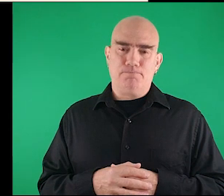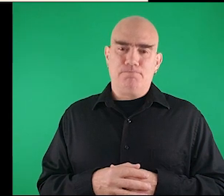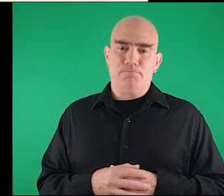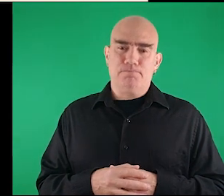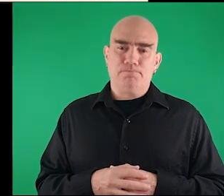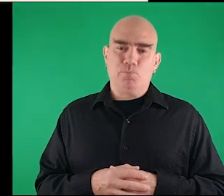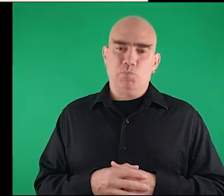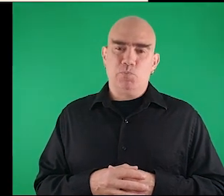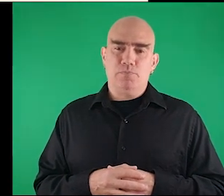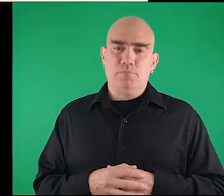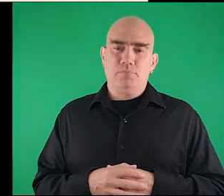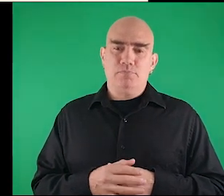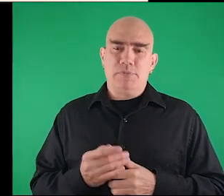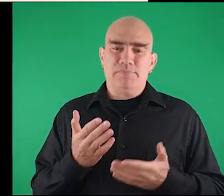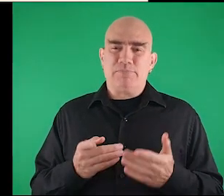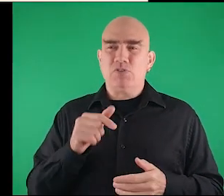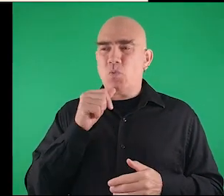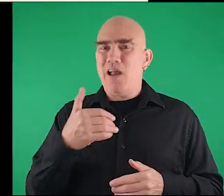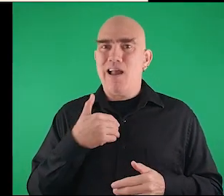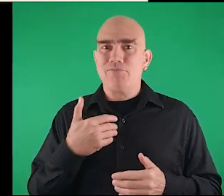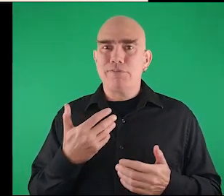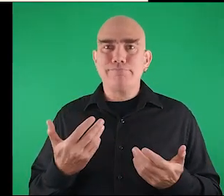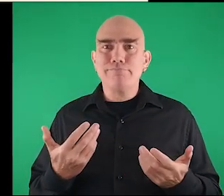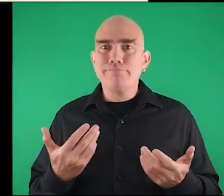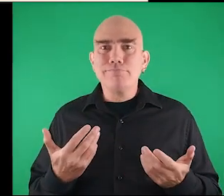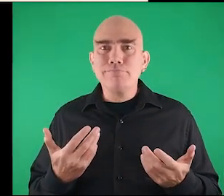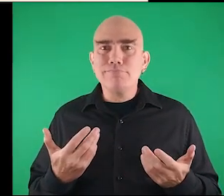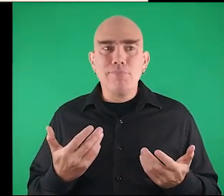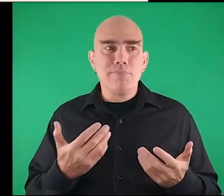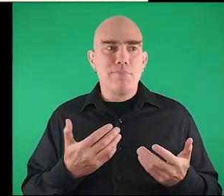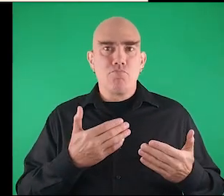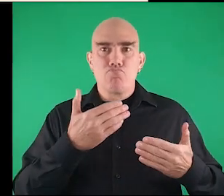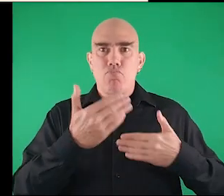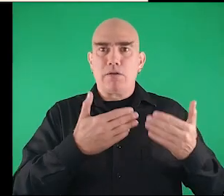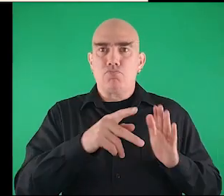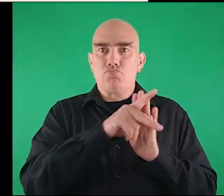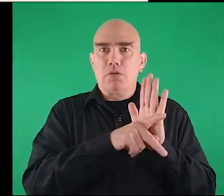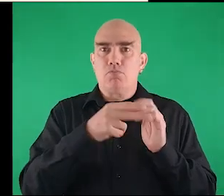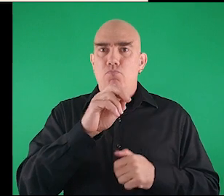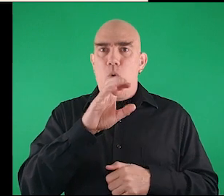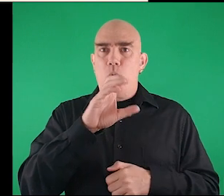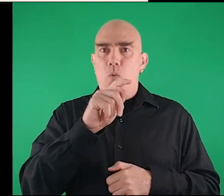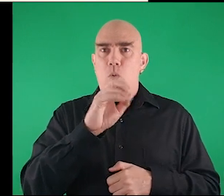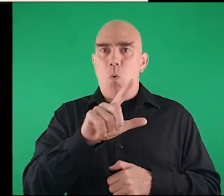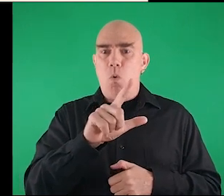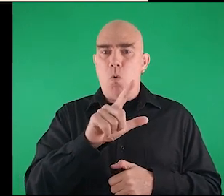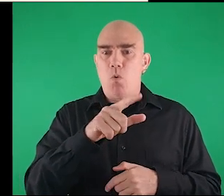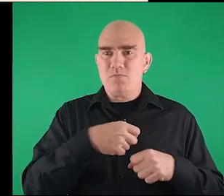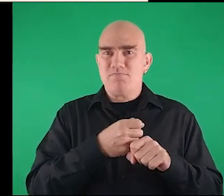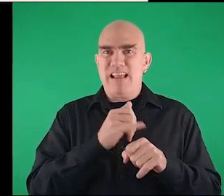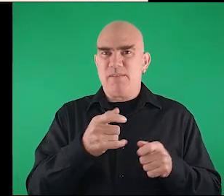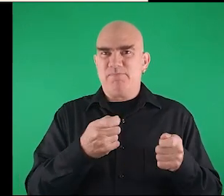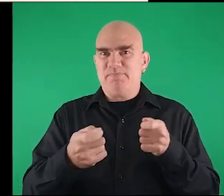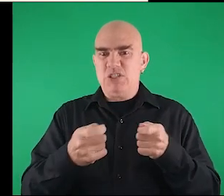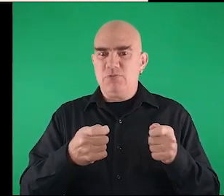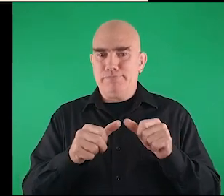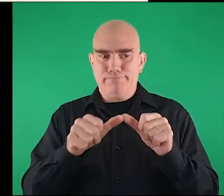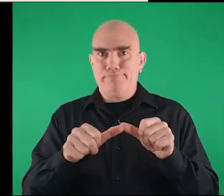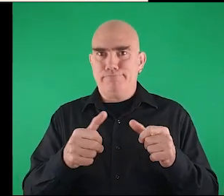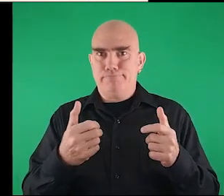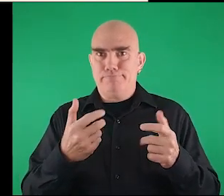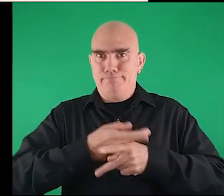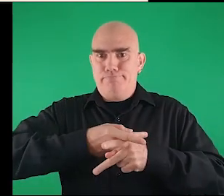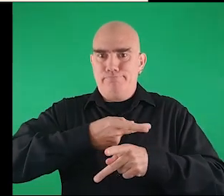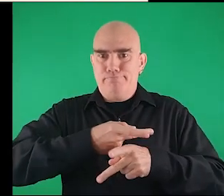changes in the future but we maybe do you don't have a protocol